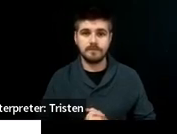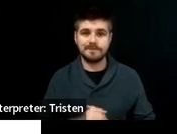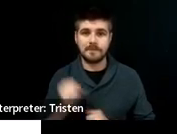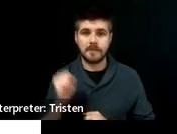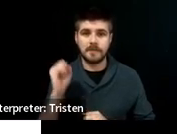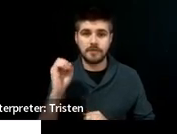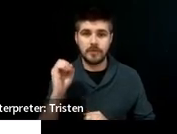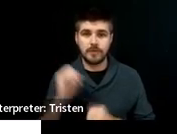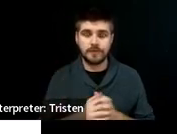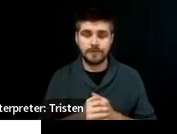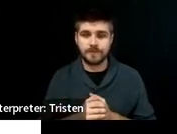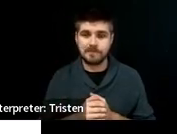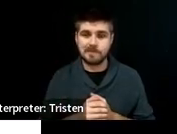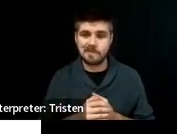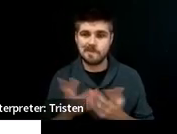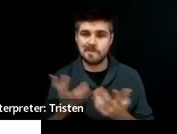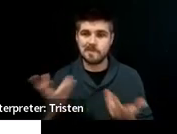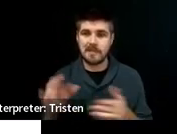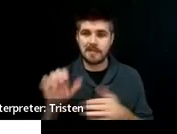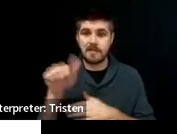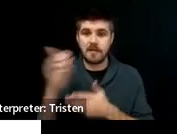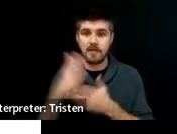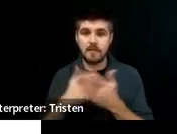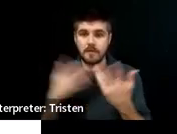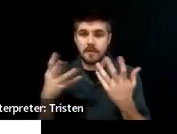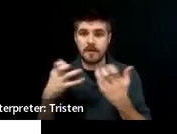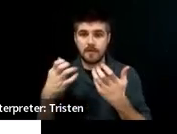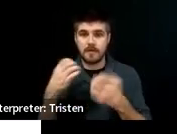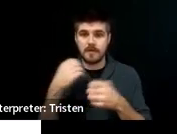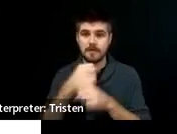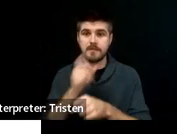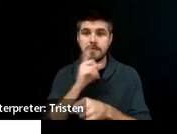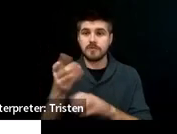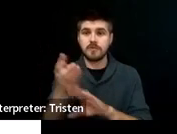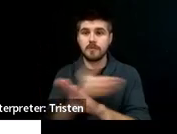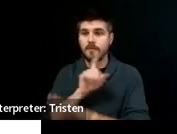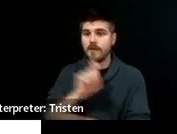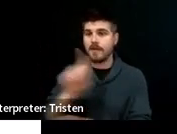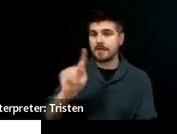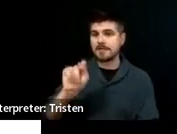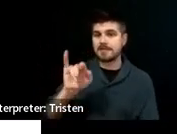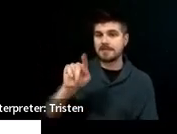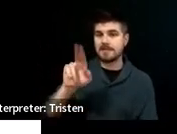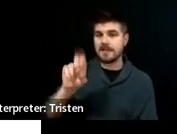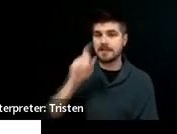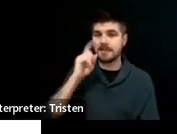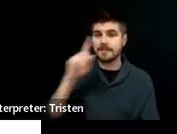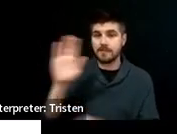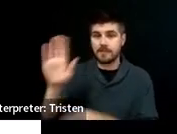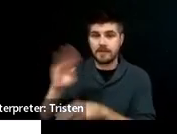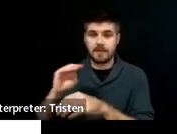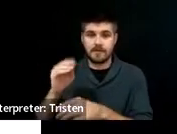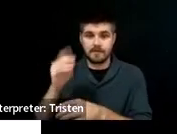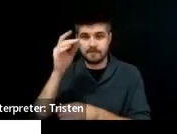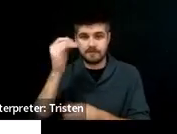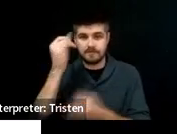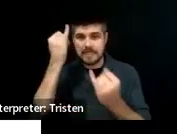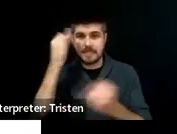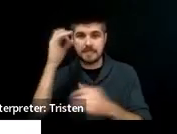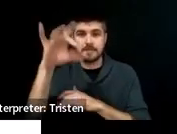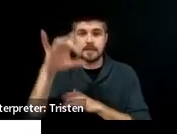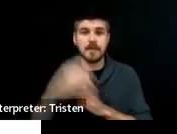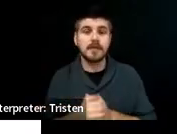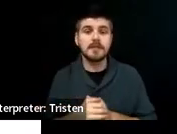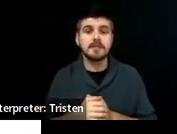So, the other piece that I want to make sure before I ask Titus for her input is that this assessment process is not only the